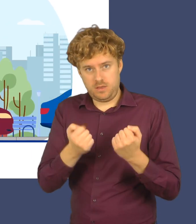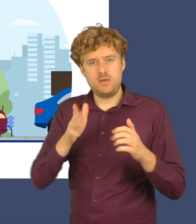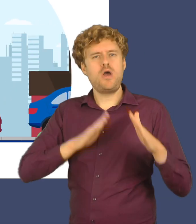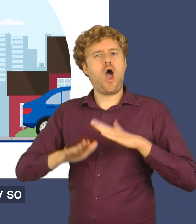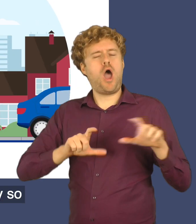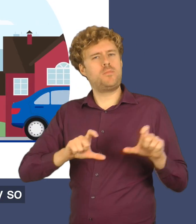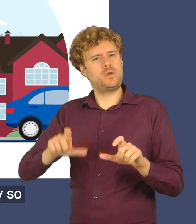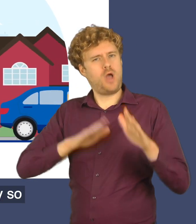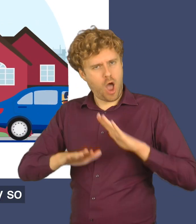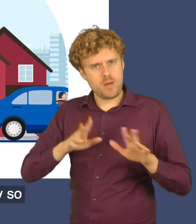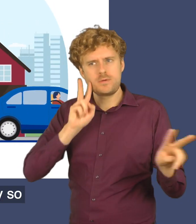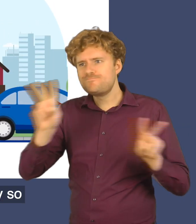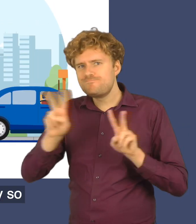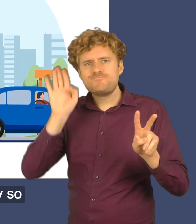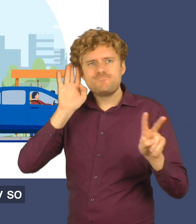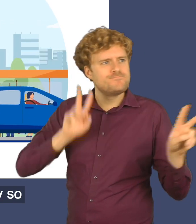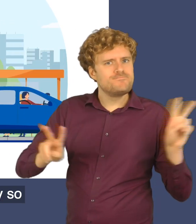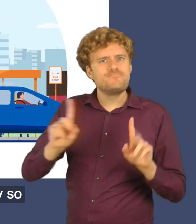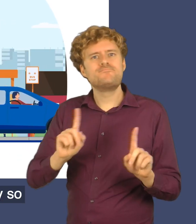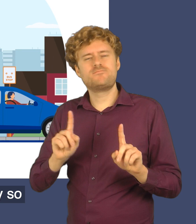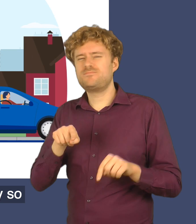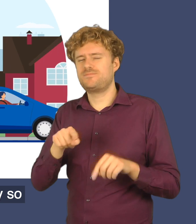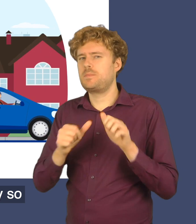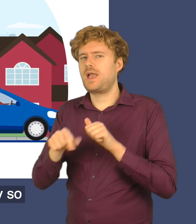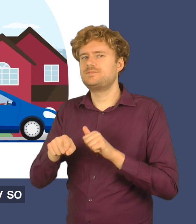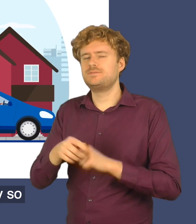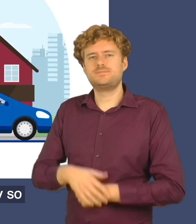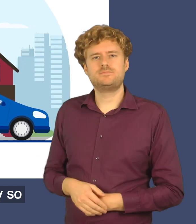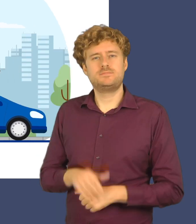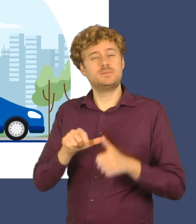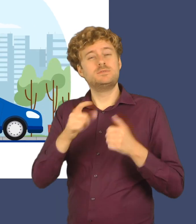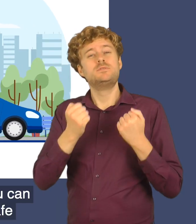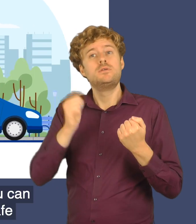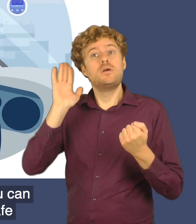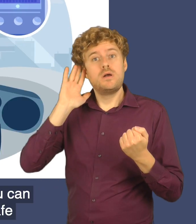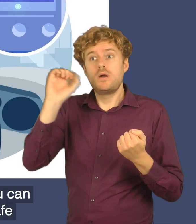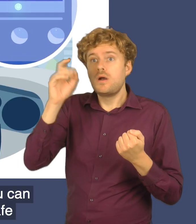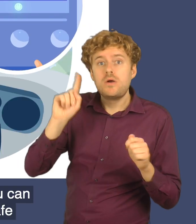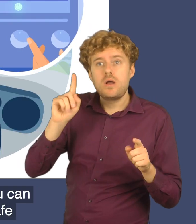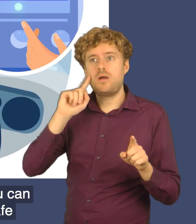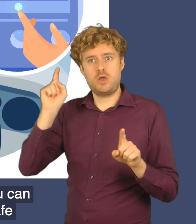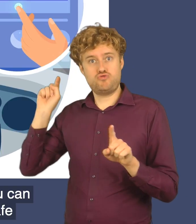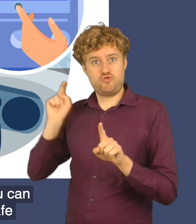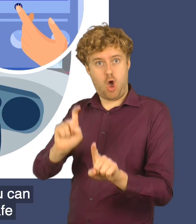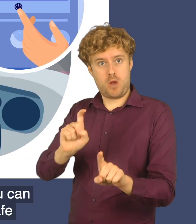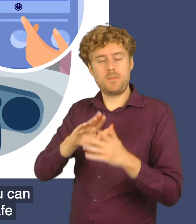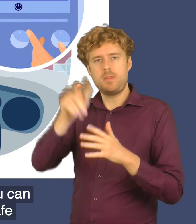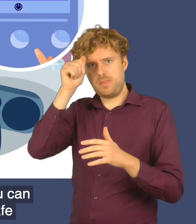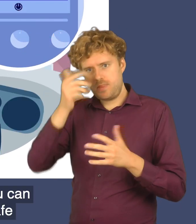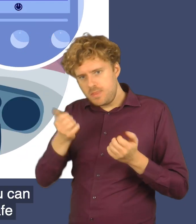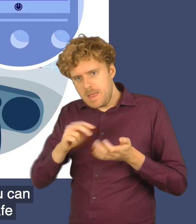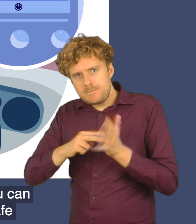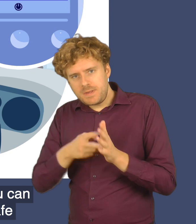listen. It's best to assume something is coming your way, so give yourself time to plan. Turn off any music or loud distracting